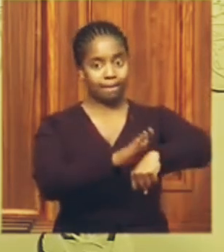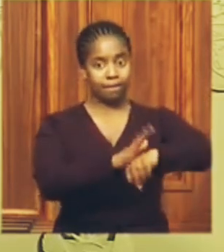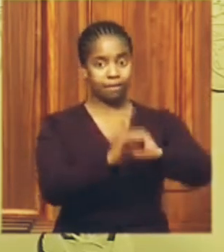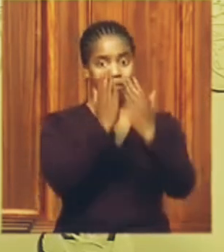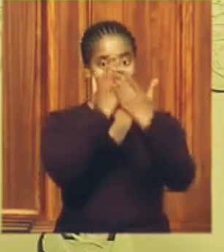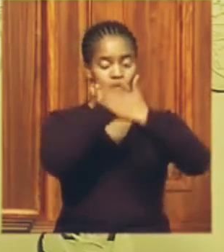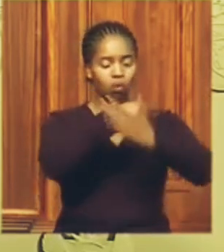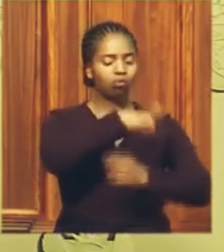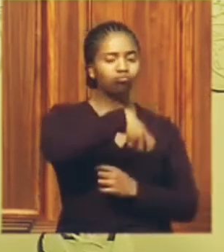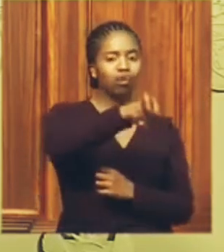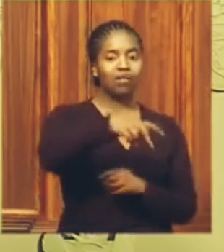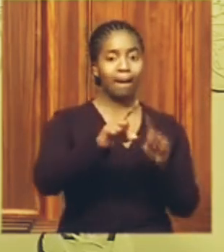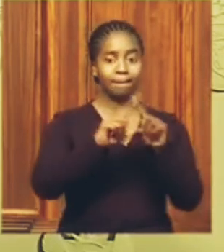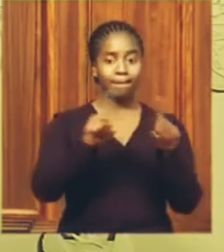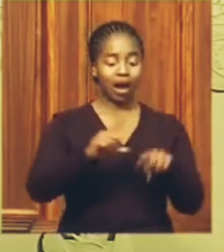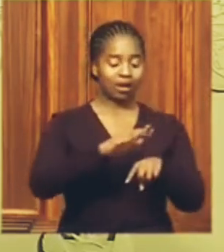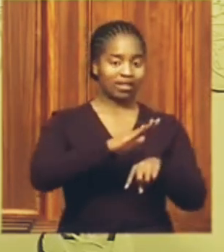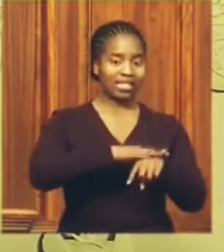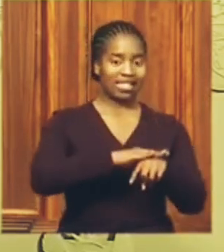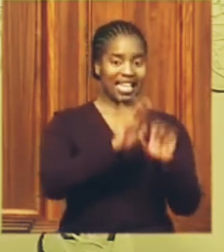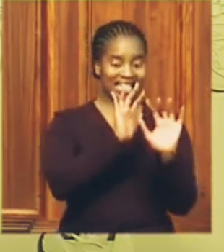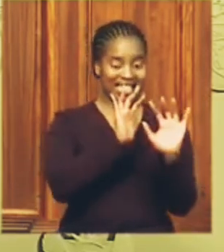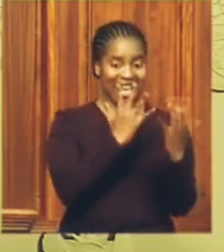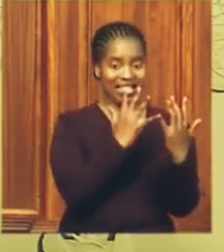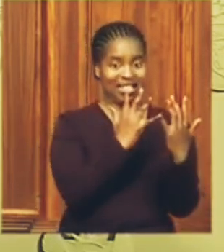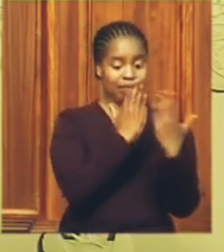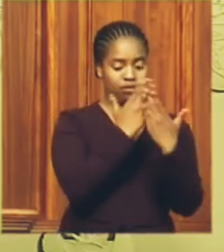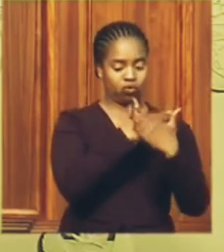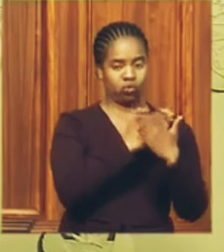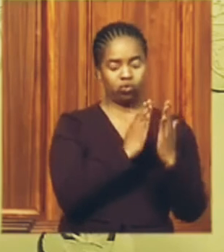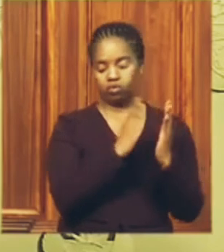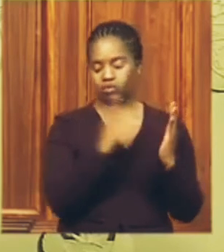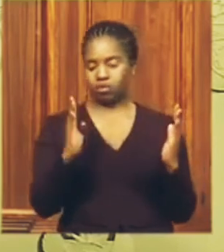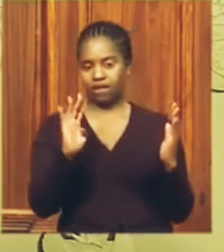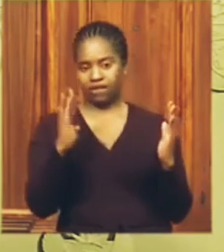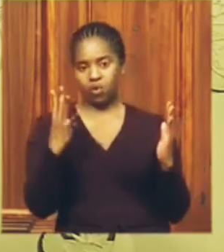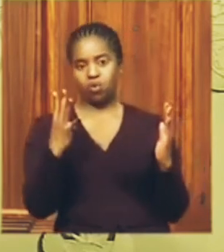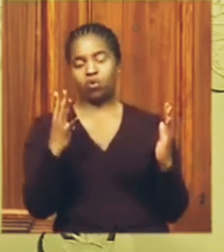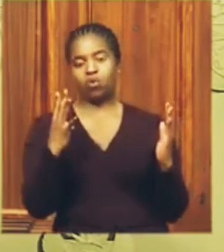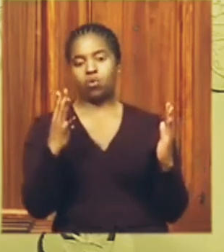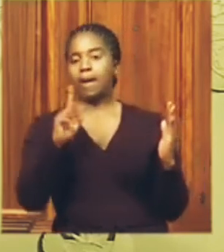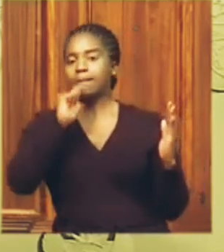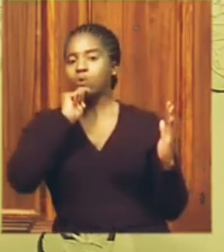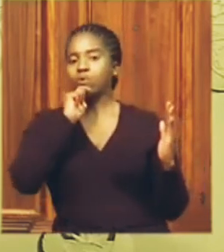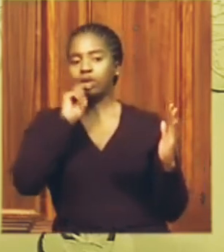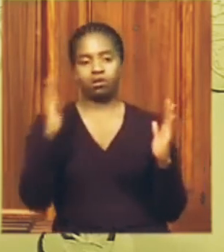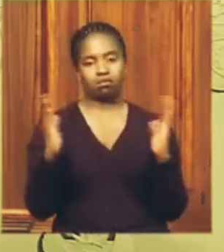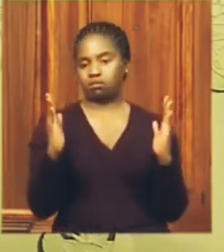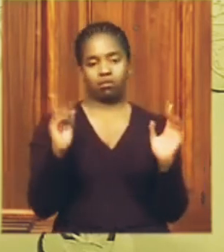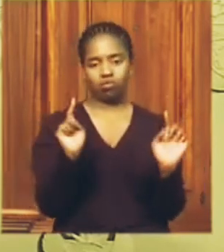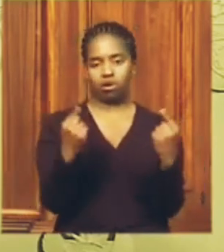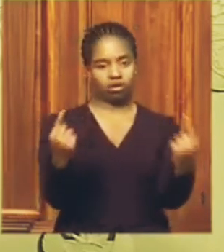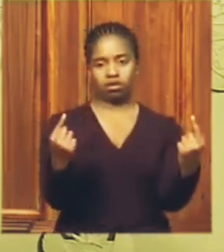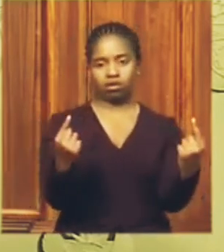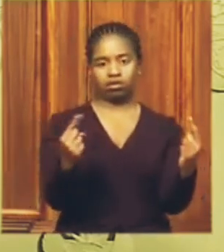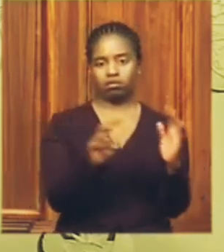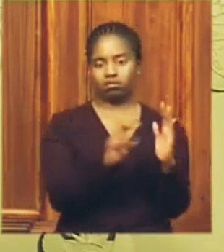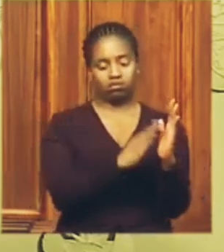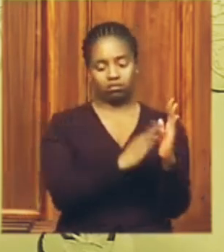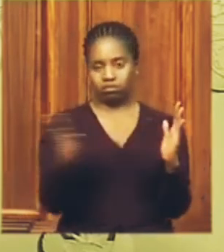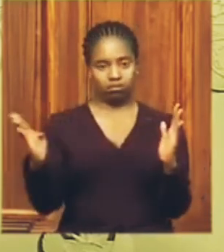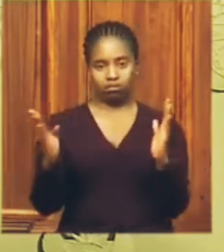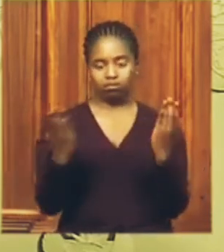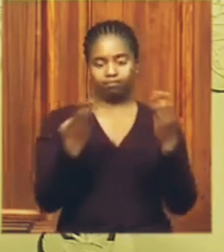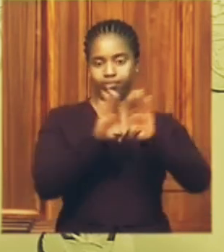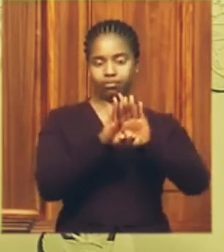place between the hours of 10pm and 4am. We continue to encourage